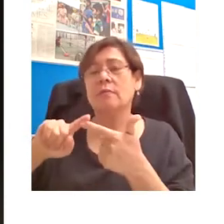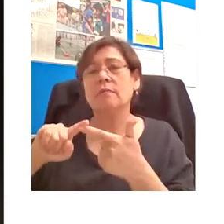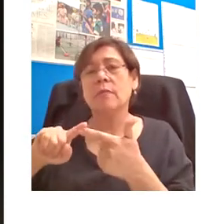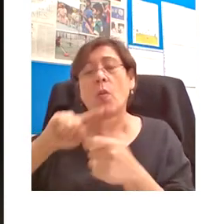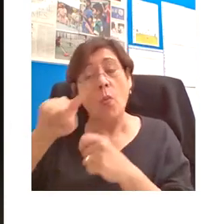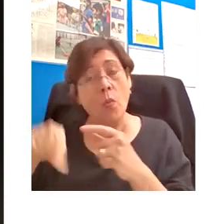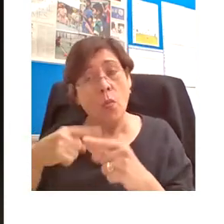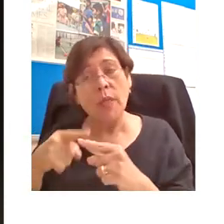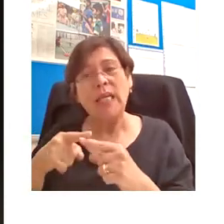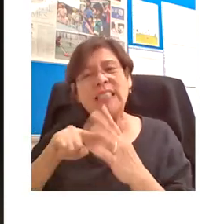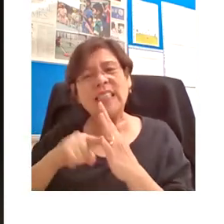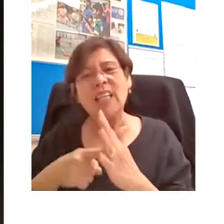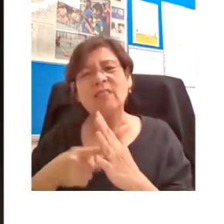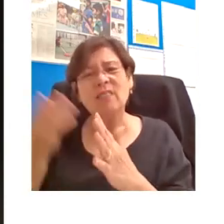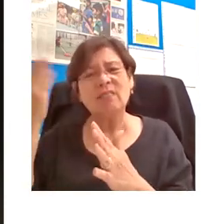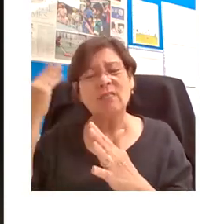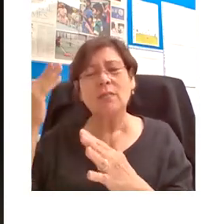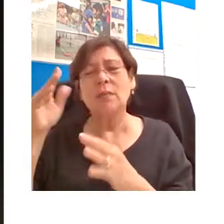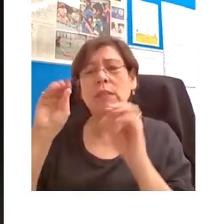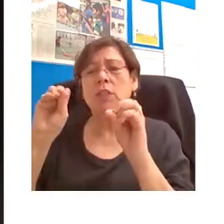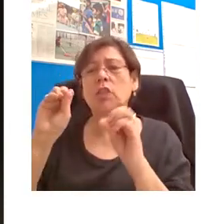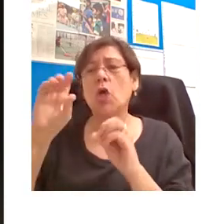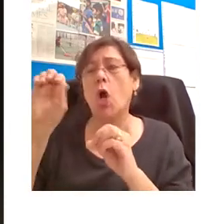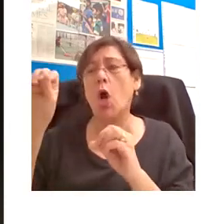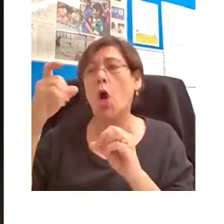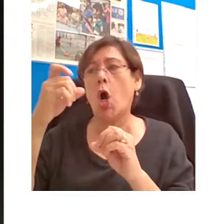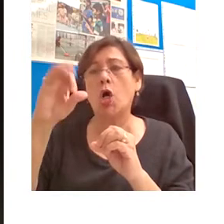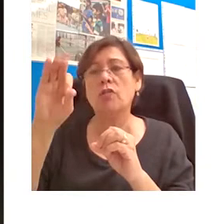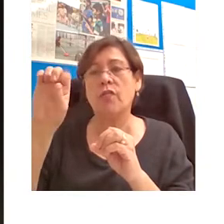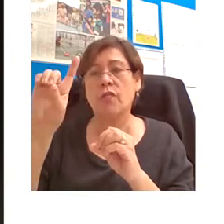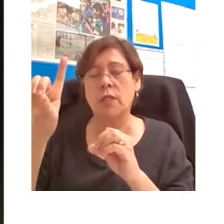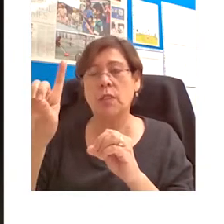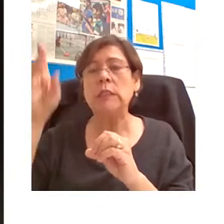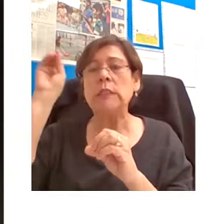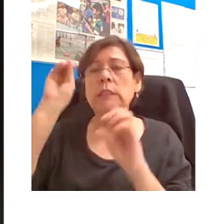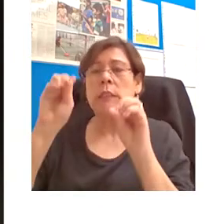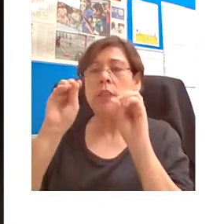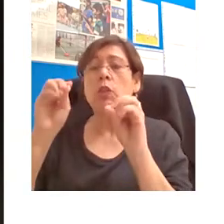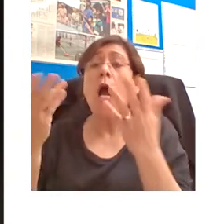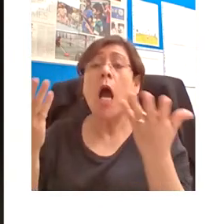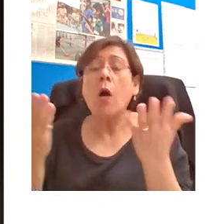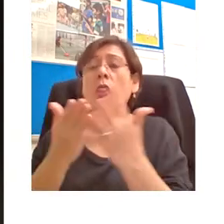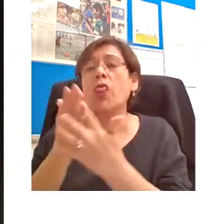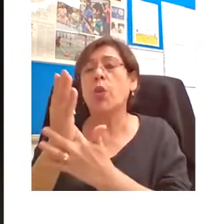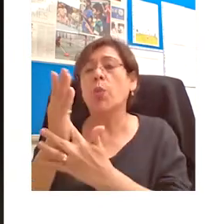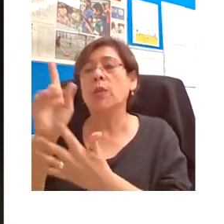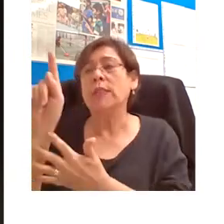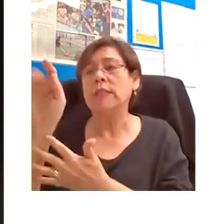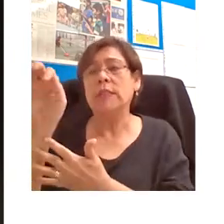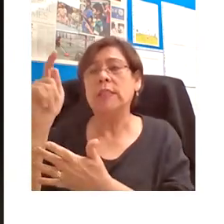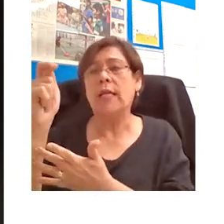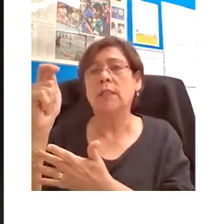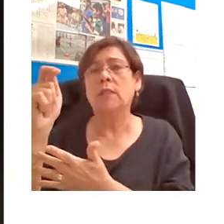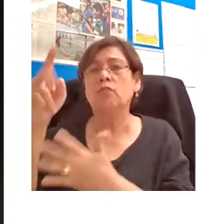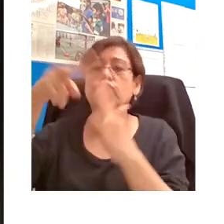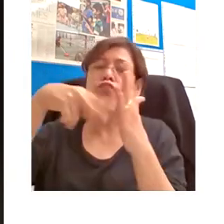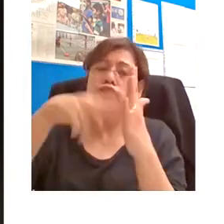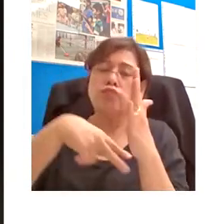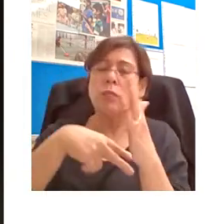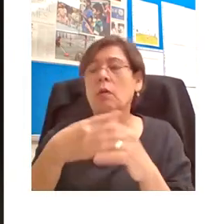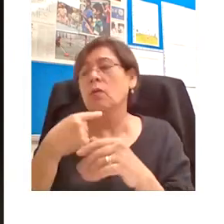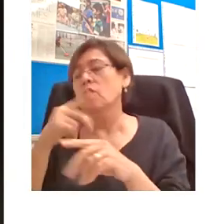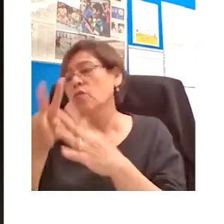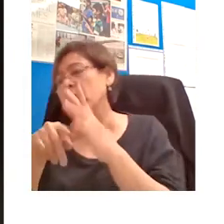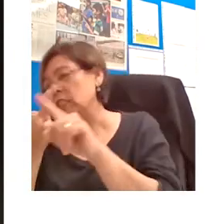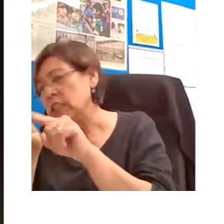I started teaching in Oxford, we were teaching largely via texts like everyone else. We read Francis Bacon, we